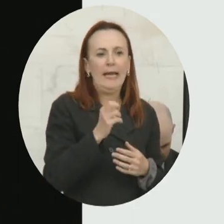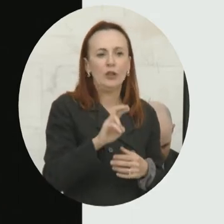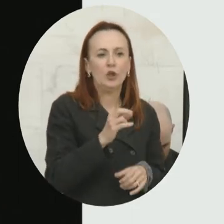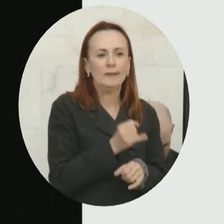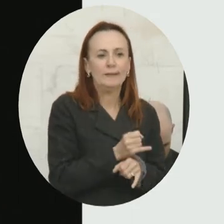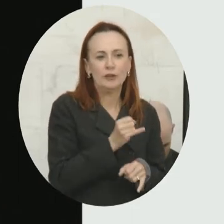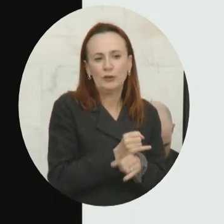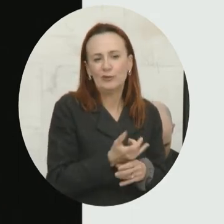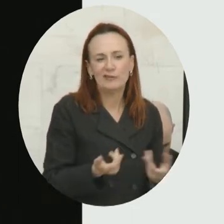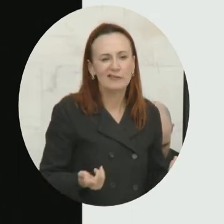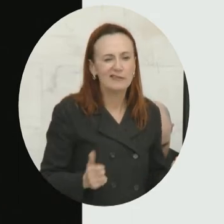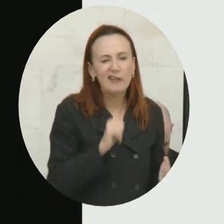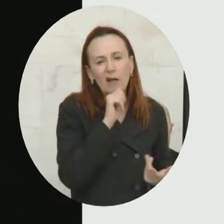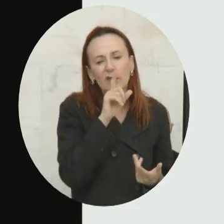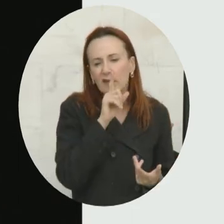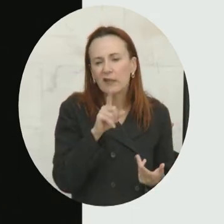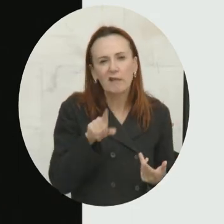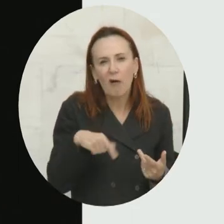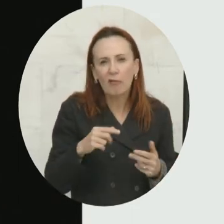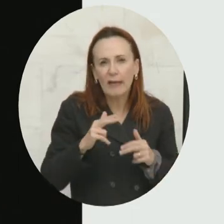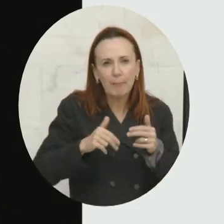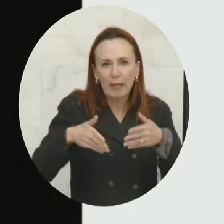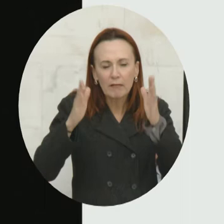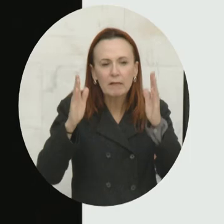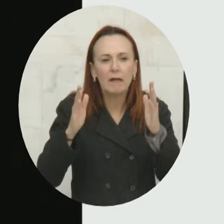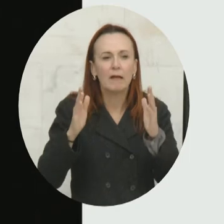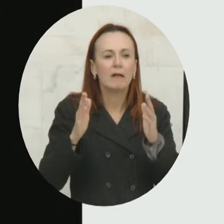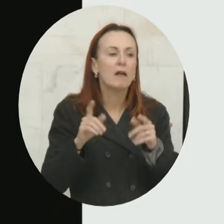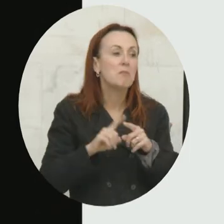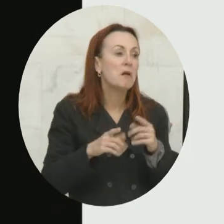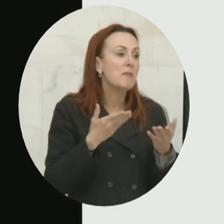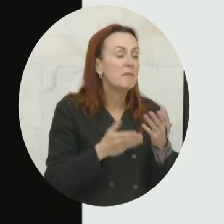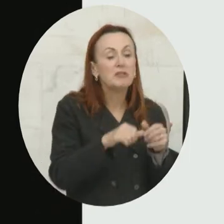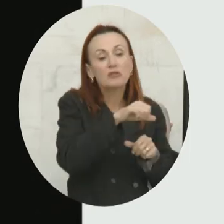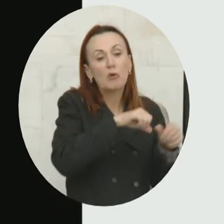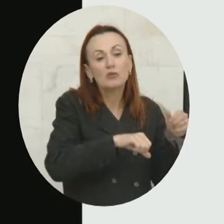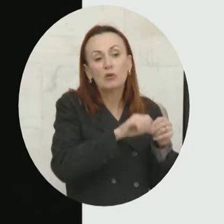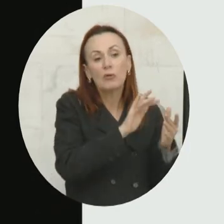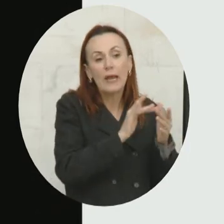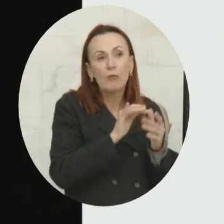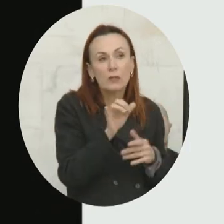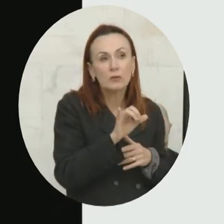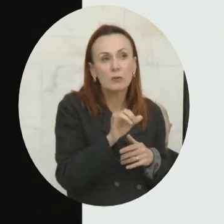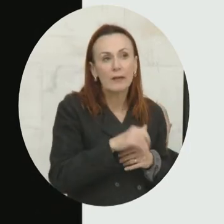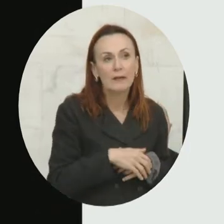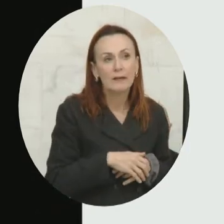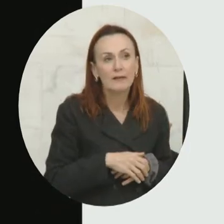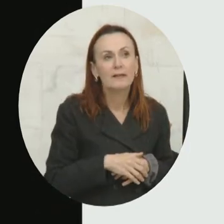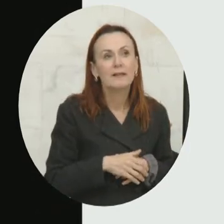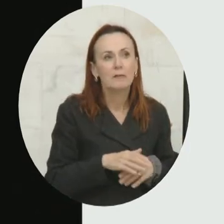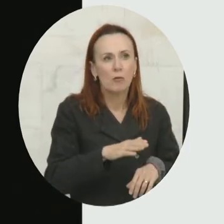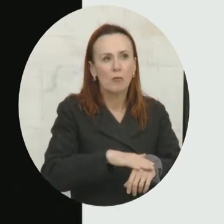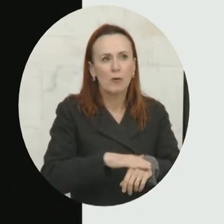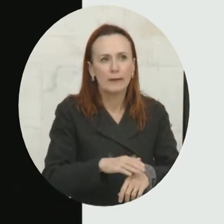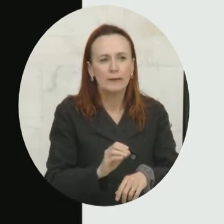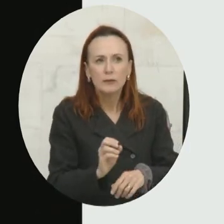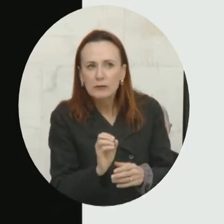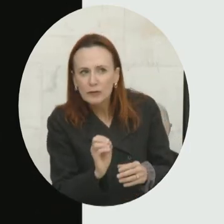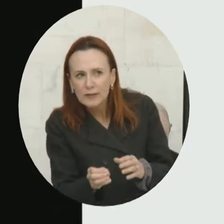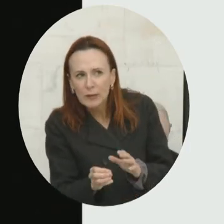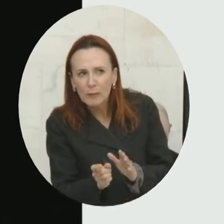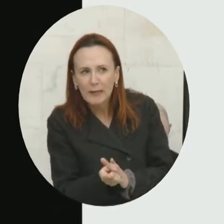So it doesn't have to be a building-based organization. It could be a social civic network as well. The other agencies in that network come together,